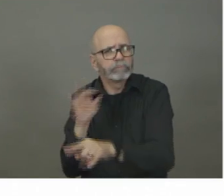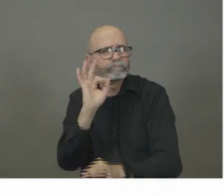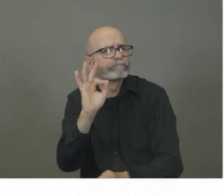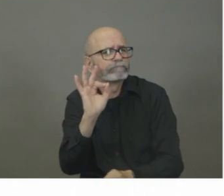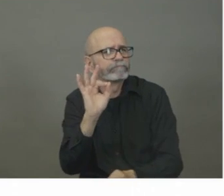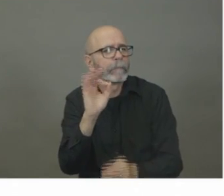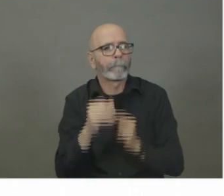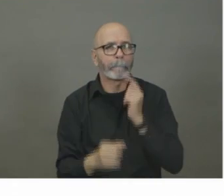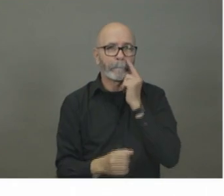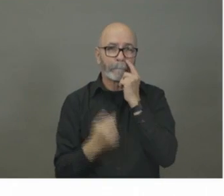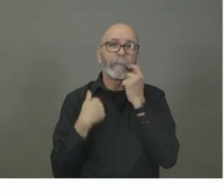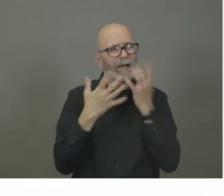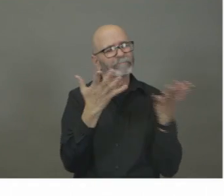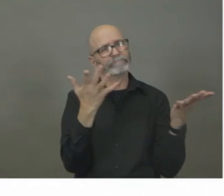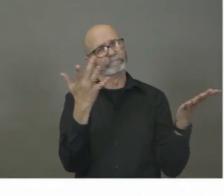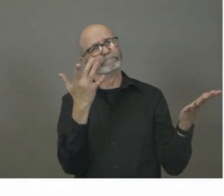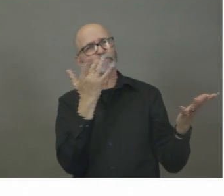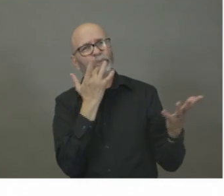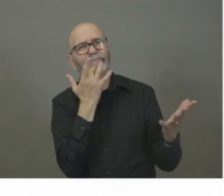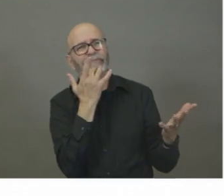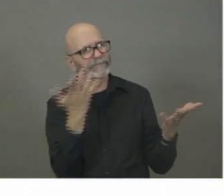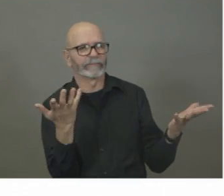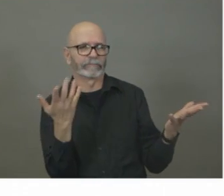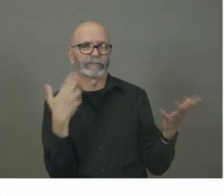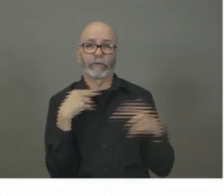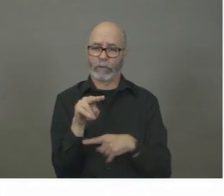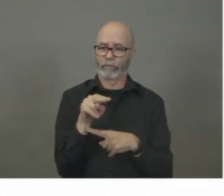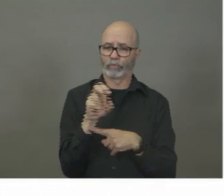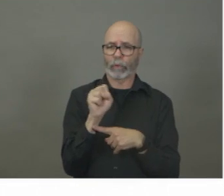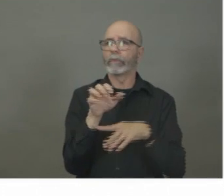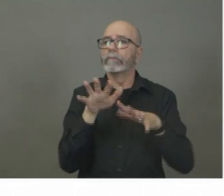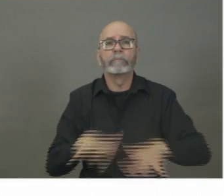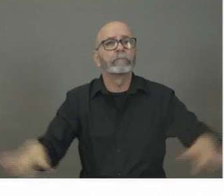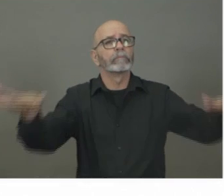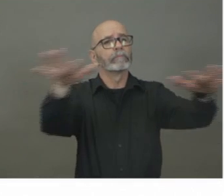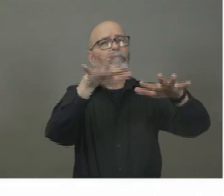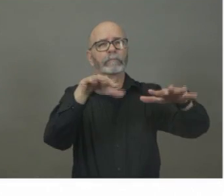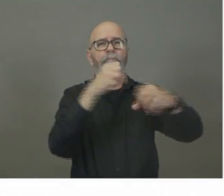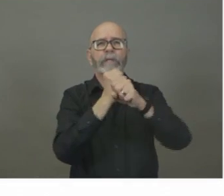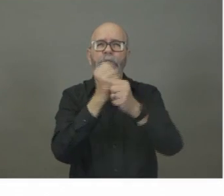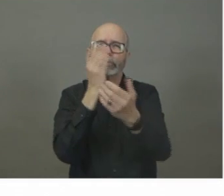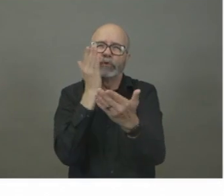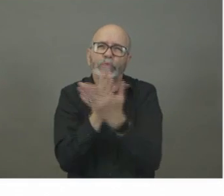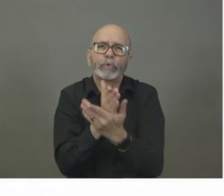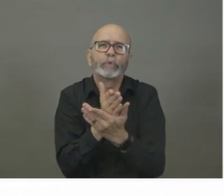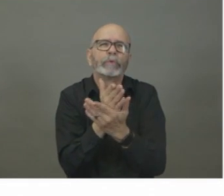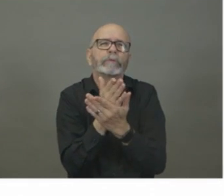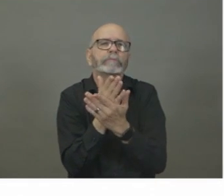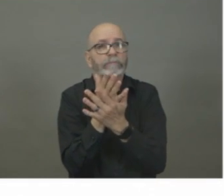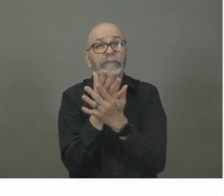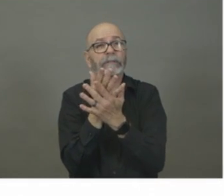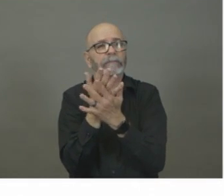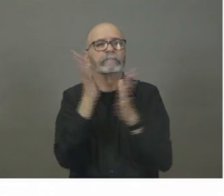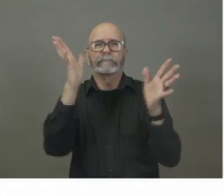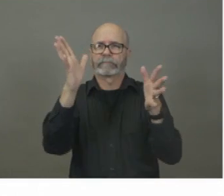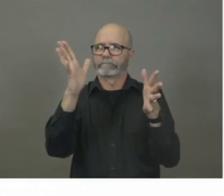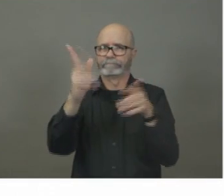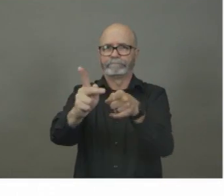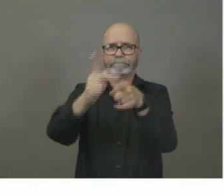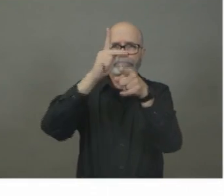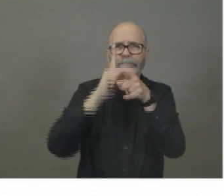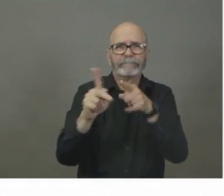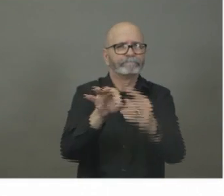the province in Canada that has actually made sure that we dealt with this the most professional way and the best way collectively.